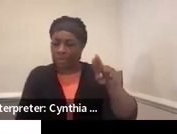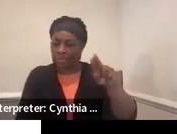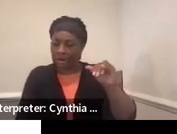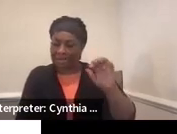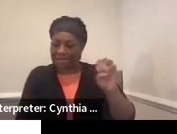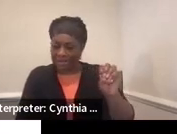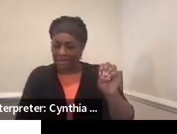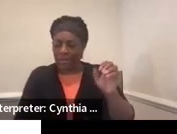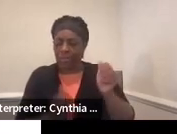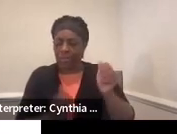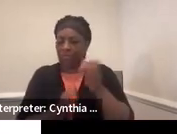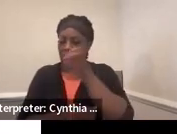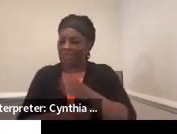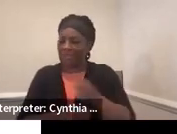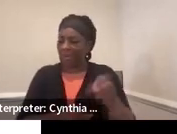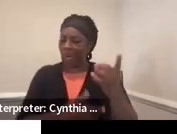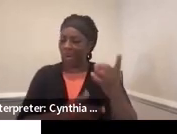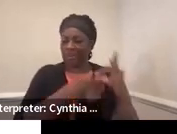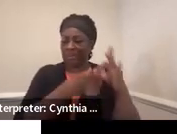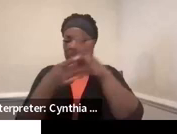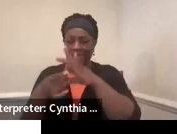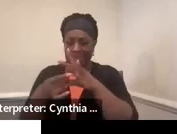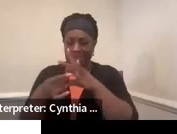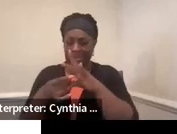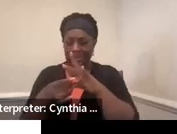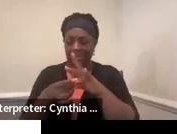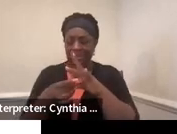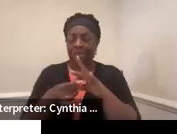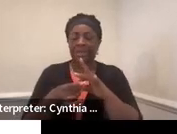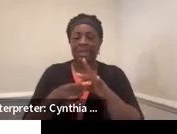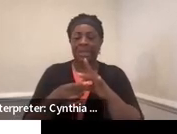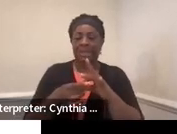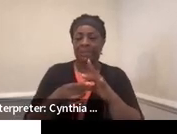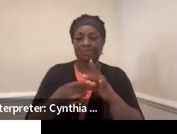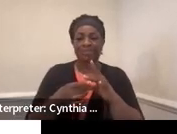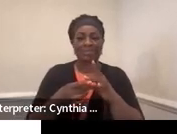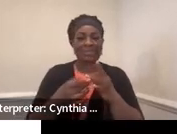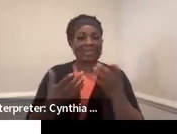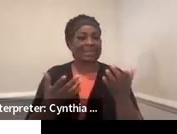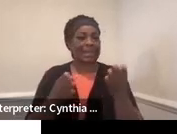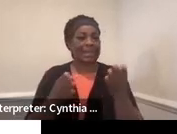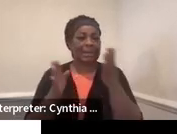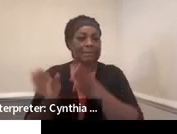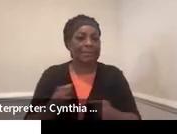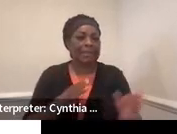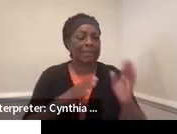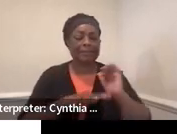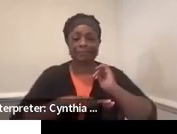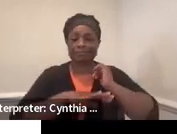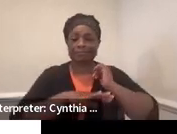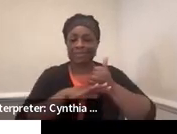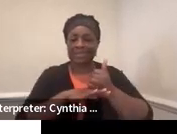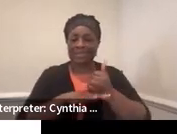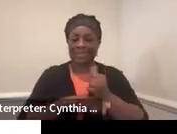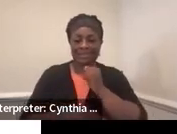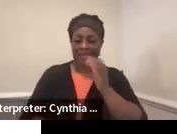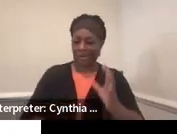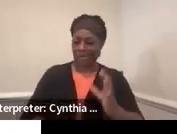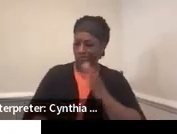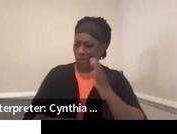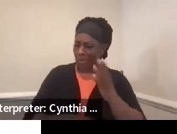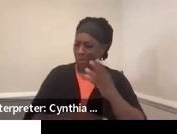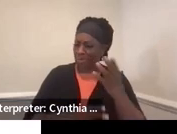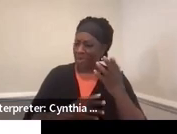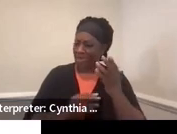almost always connected to like a stale plan. Like, you know, you informal student interview every